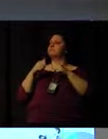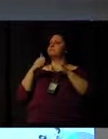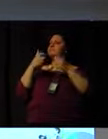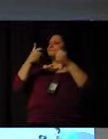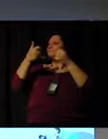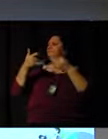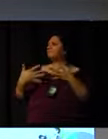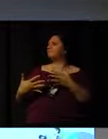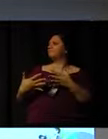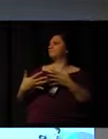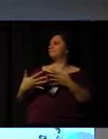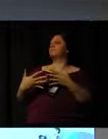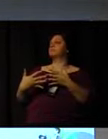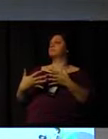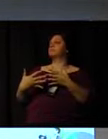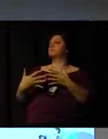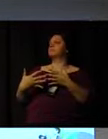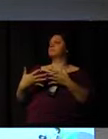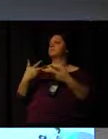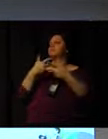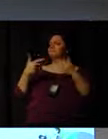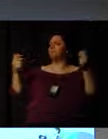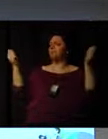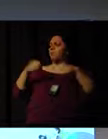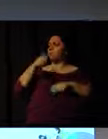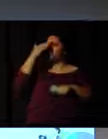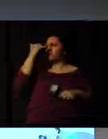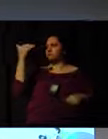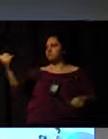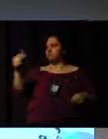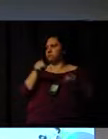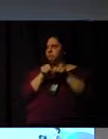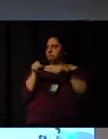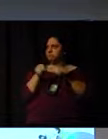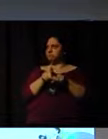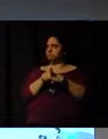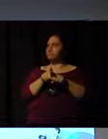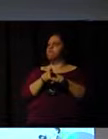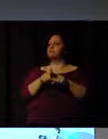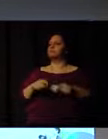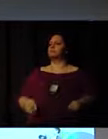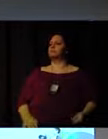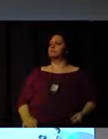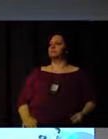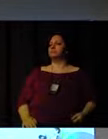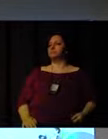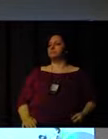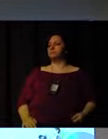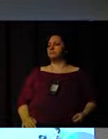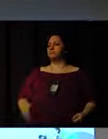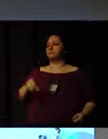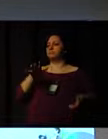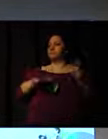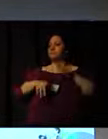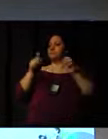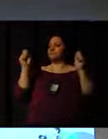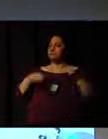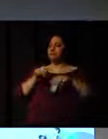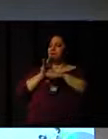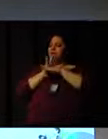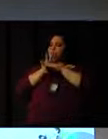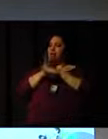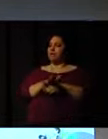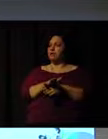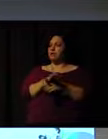describe the competence and skills that a person has, then perhaps it could be something more clear. Clear, because if